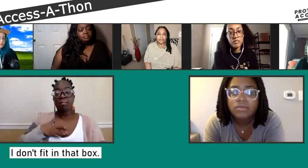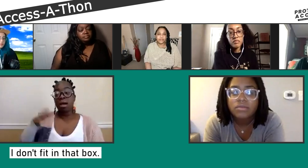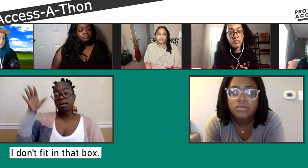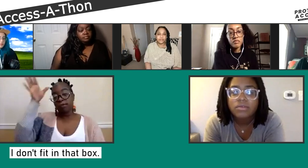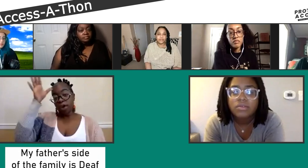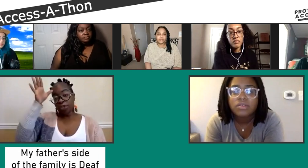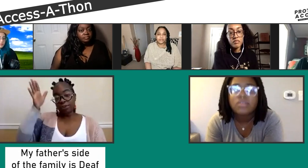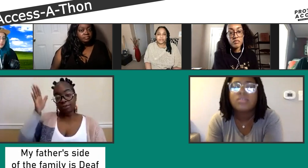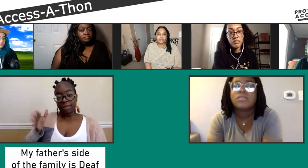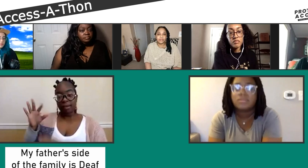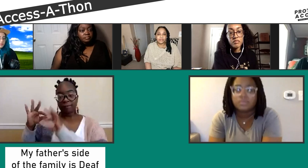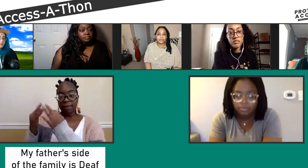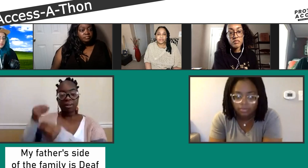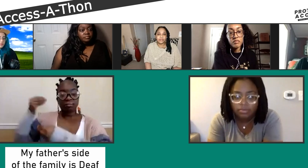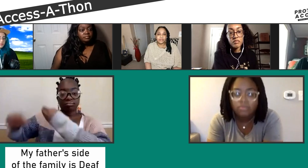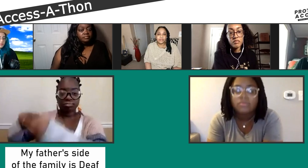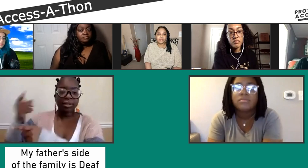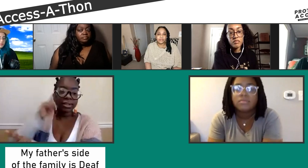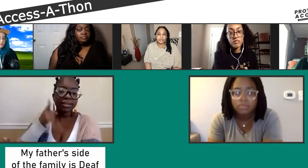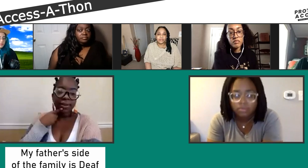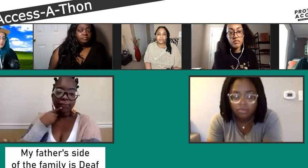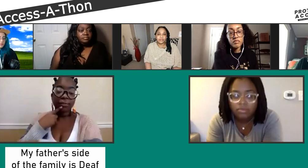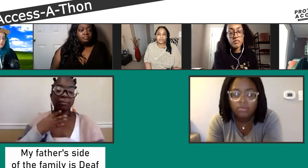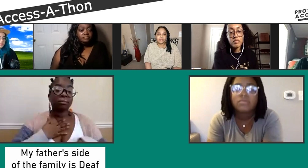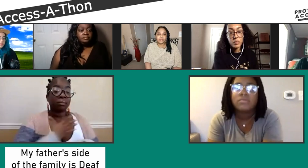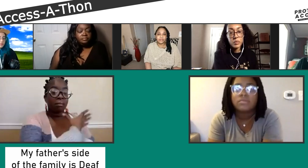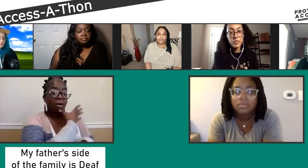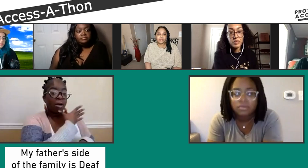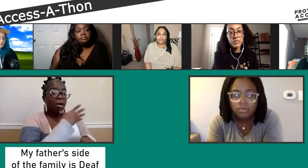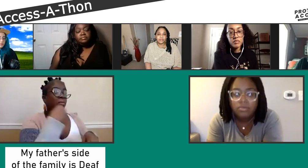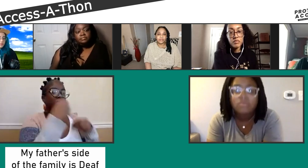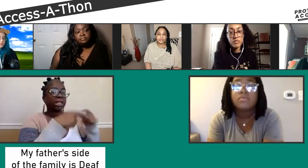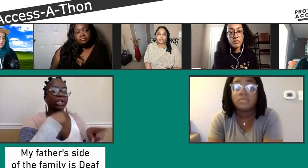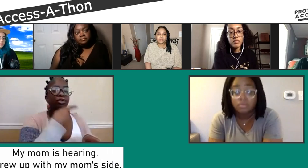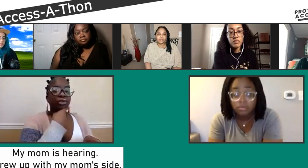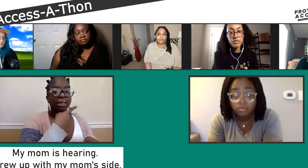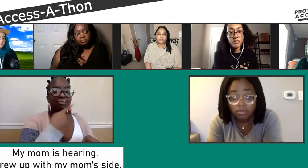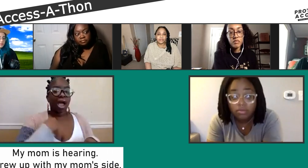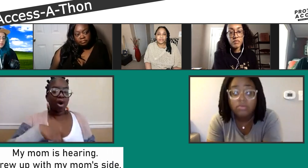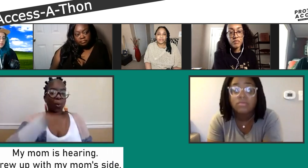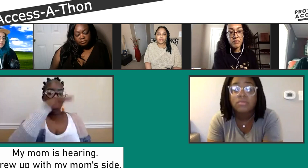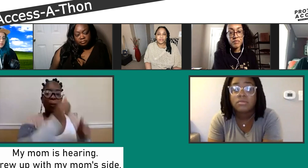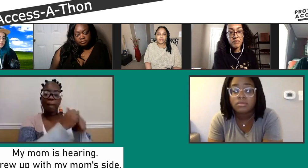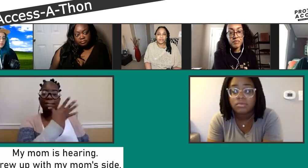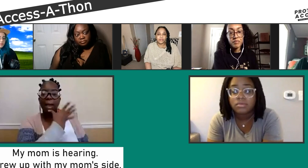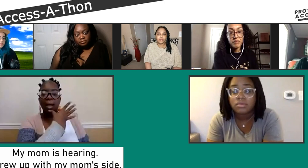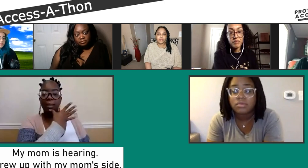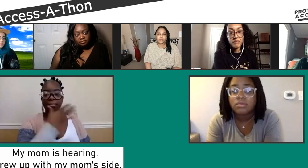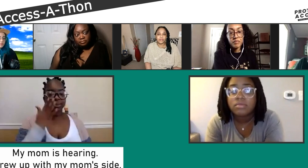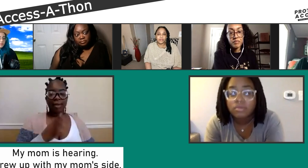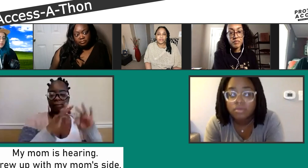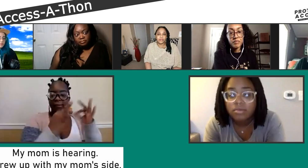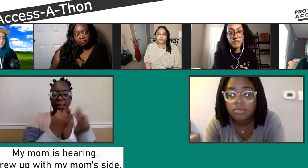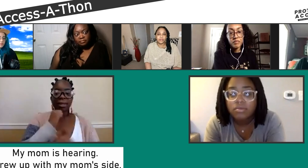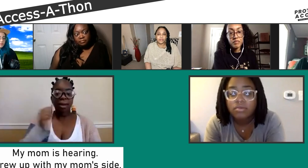I didn't want to put the framework of deaf into a box and how do I spread the lineage